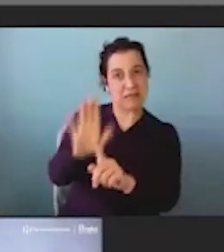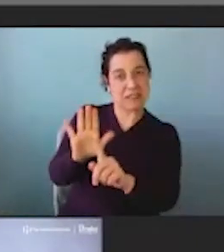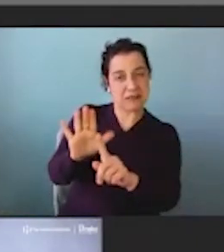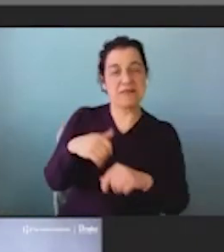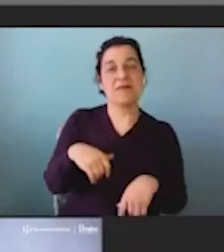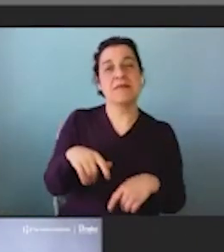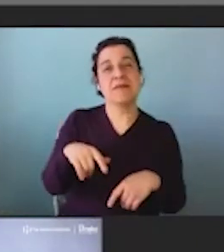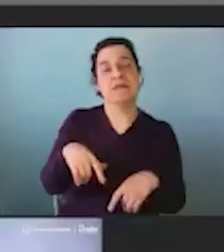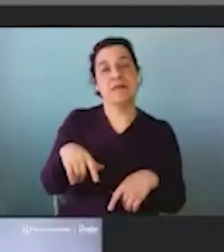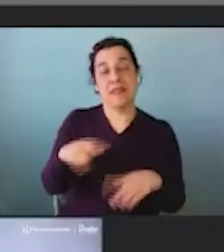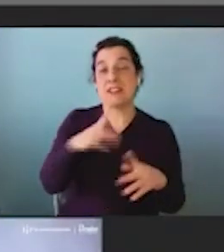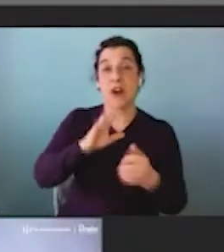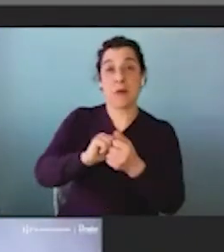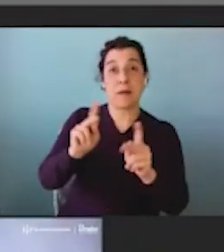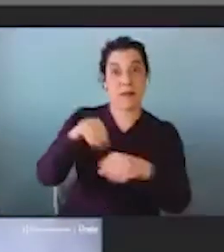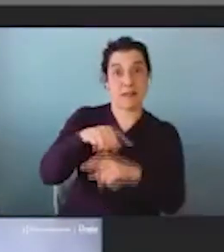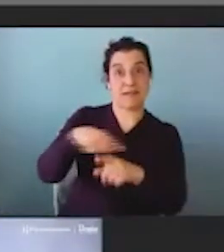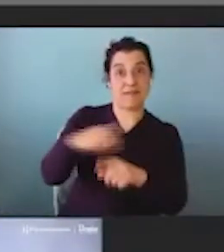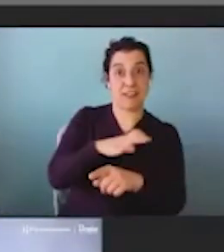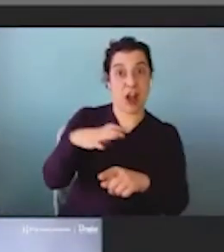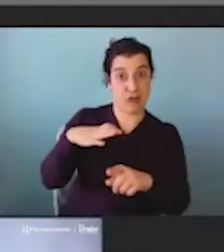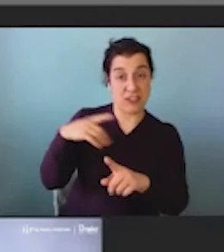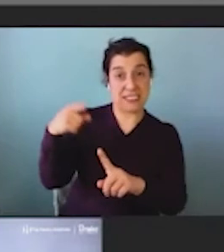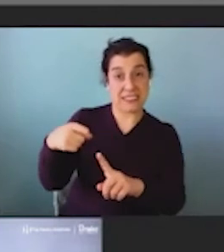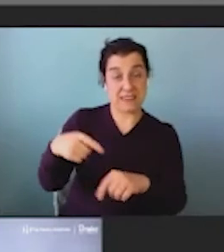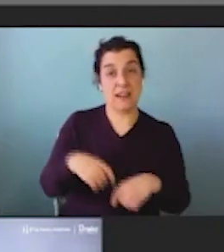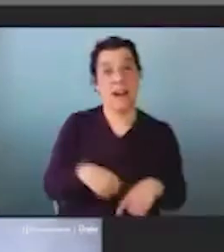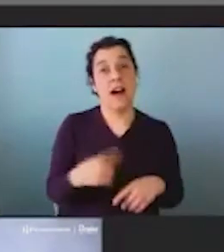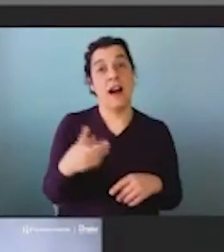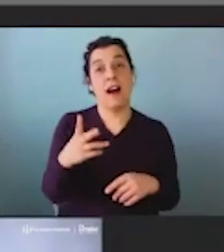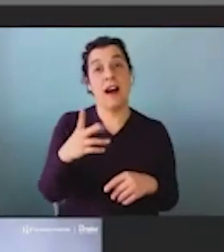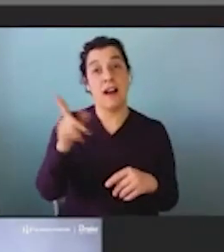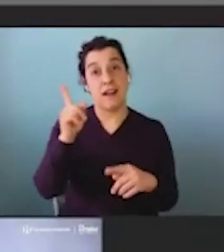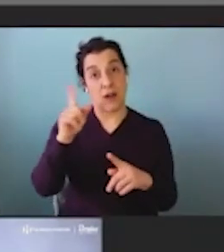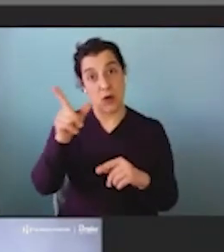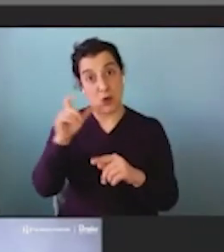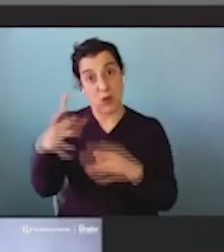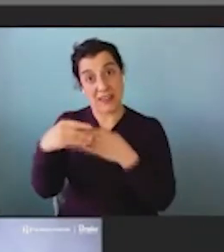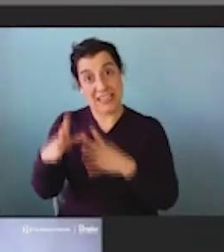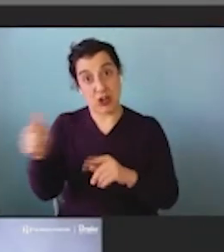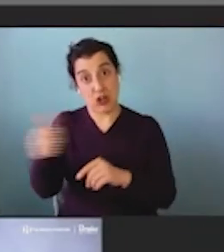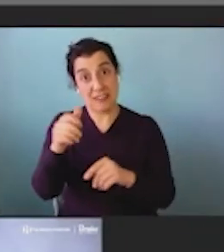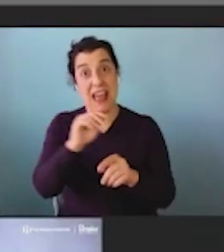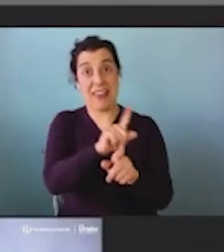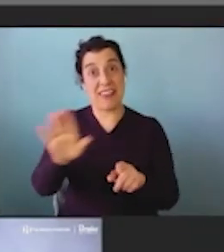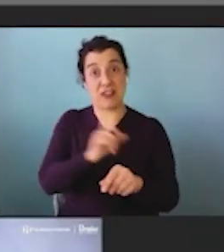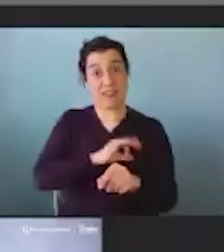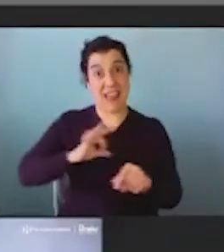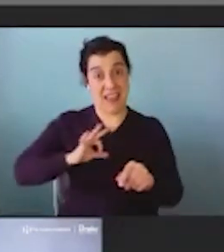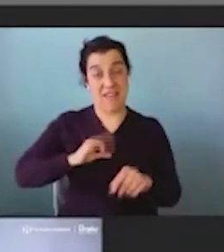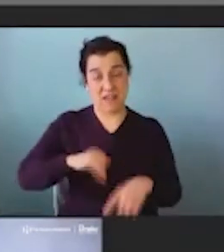folks in Congress in particular, both the elected leaders themselves and their staff, their